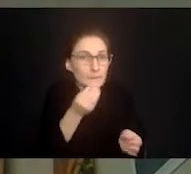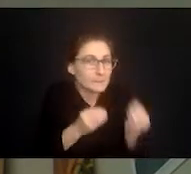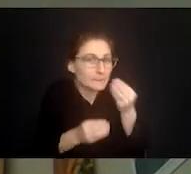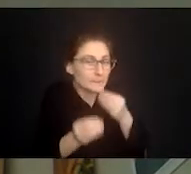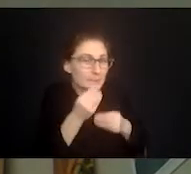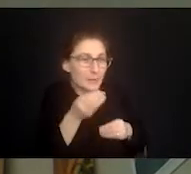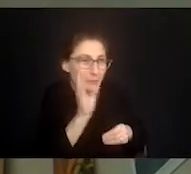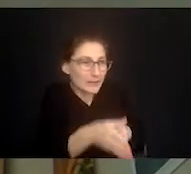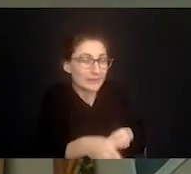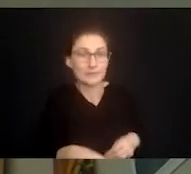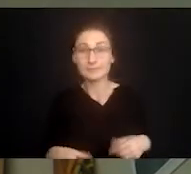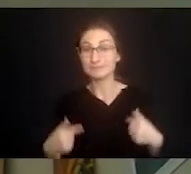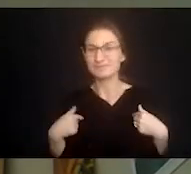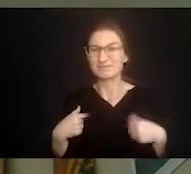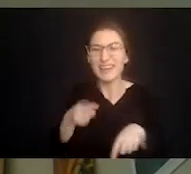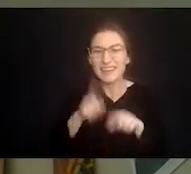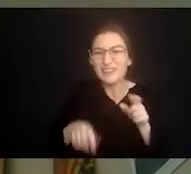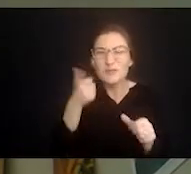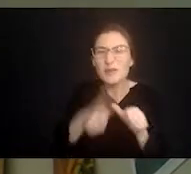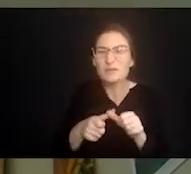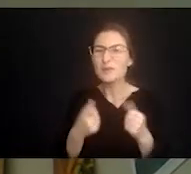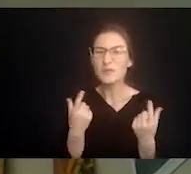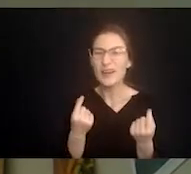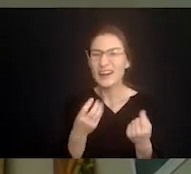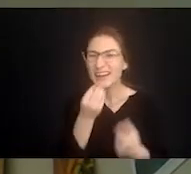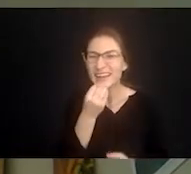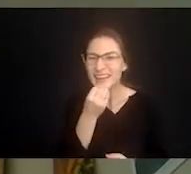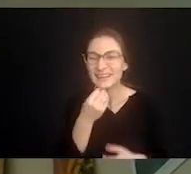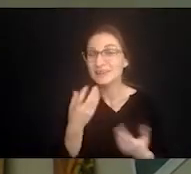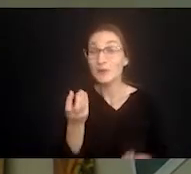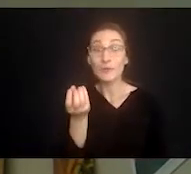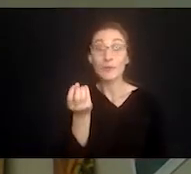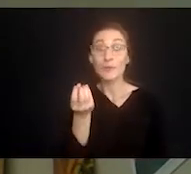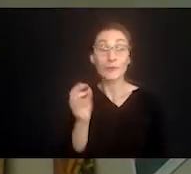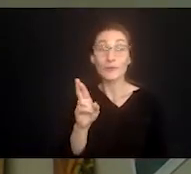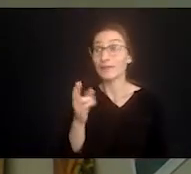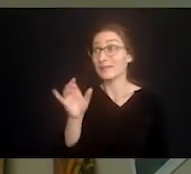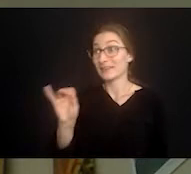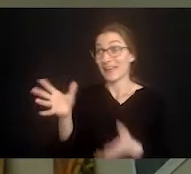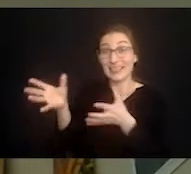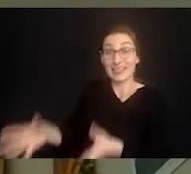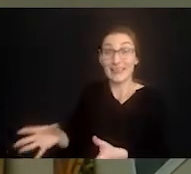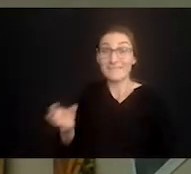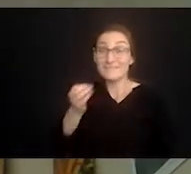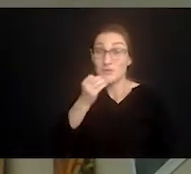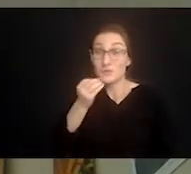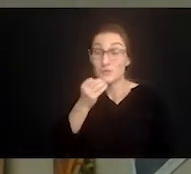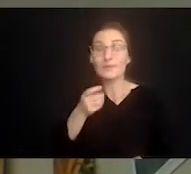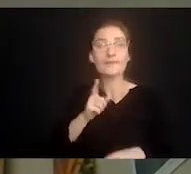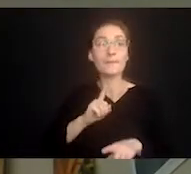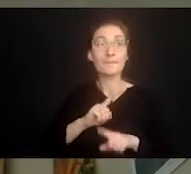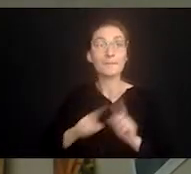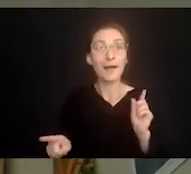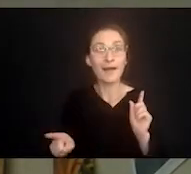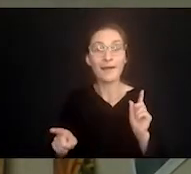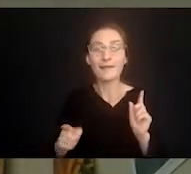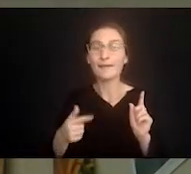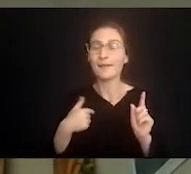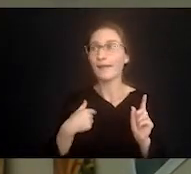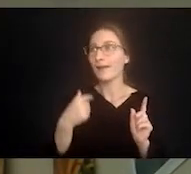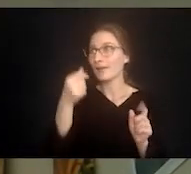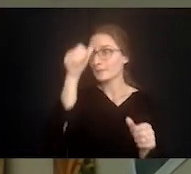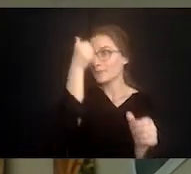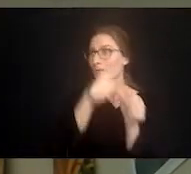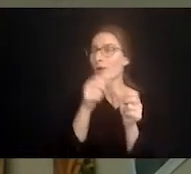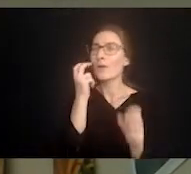out another plan. I don't even remember now what I ate or if I left anything for him. I only recall that protein, salt